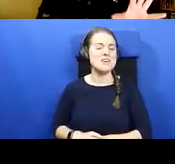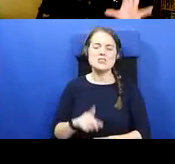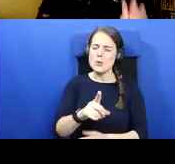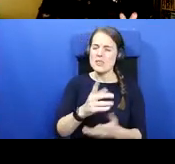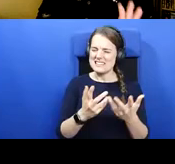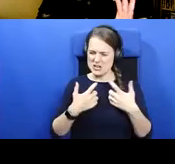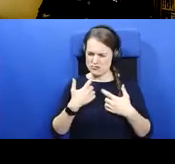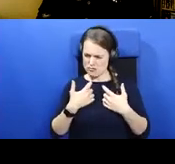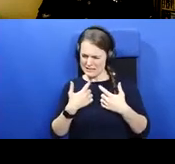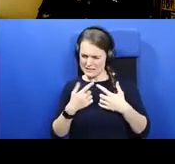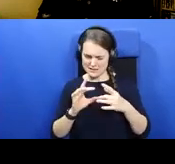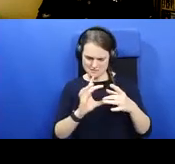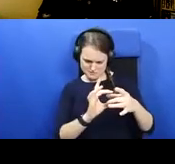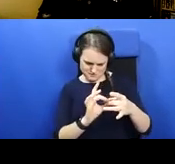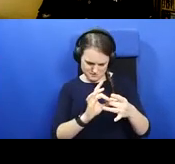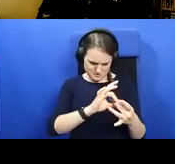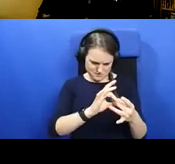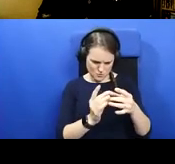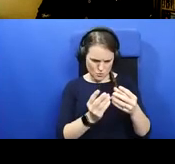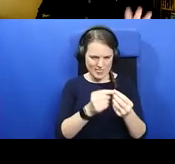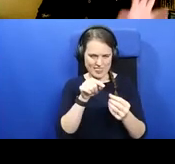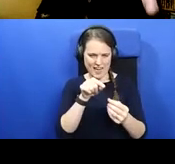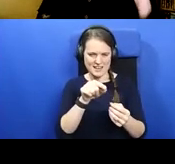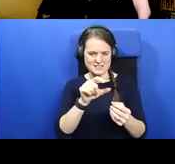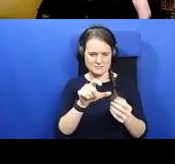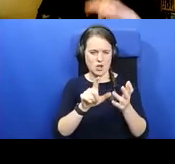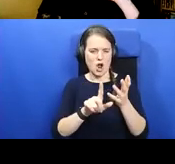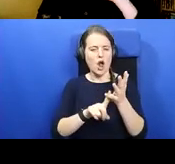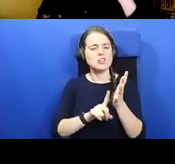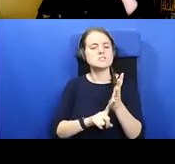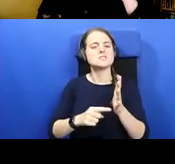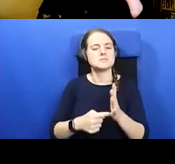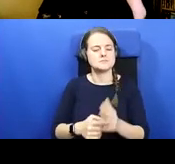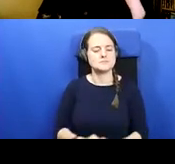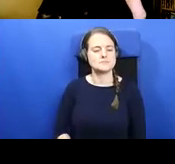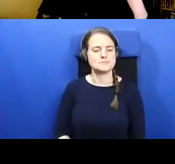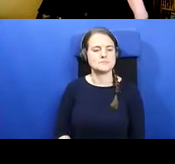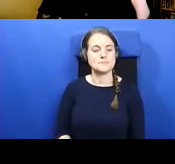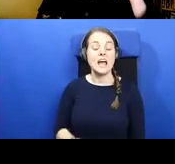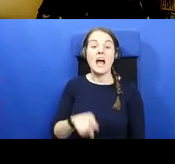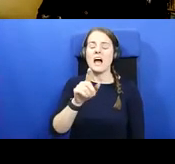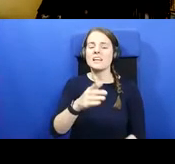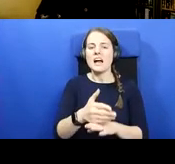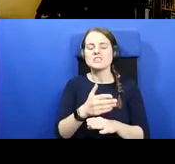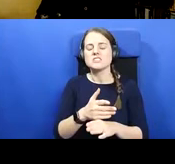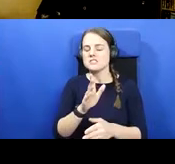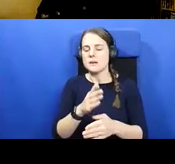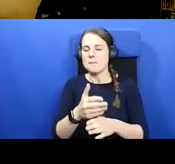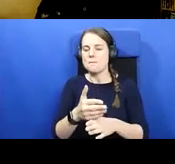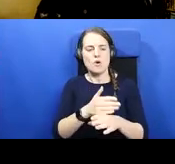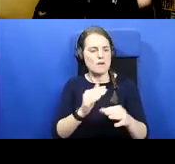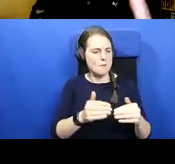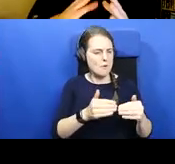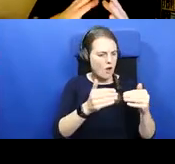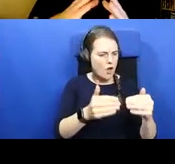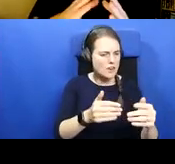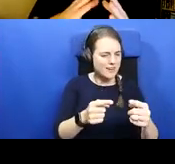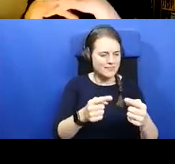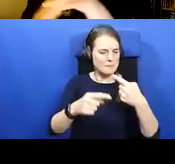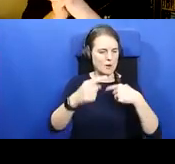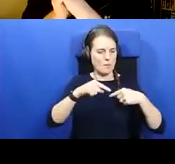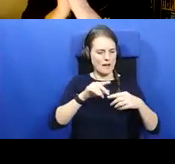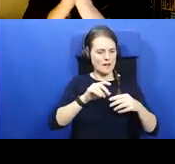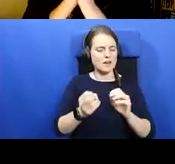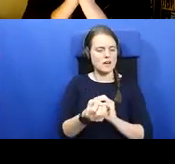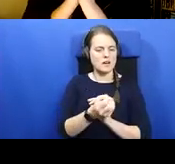on with that particular cult. Actually, before I leave that slide, I'll just go back for a moment. One